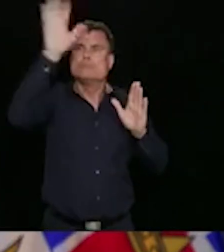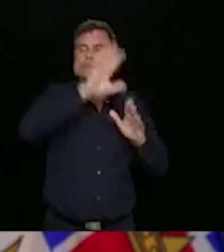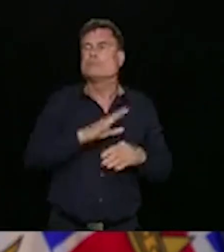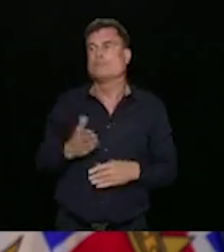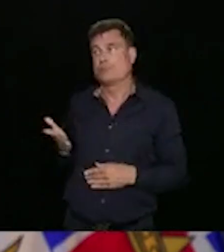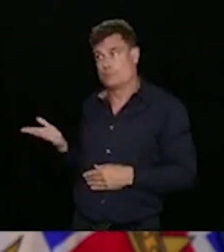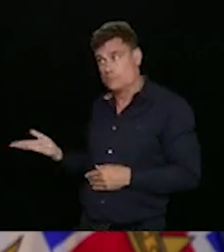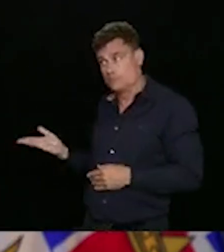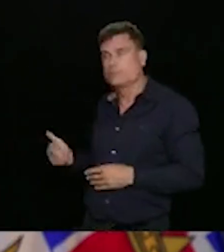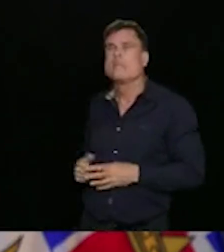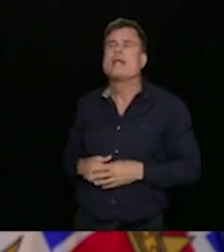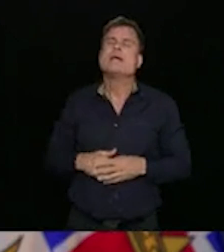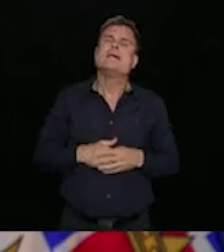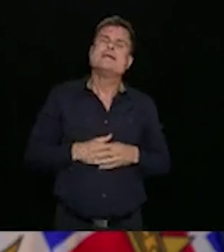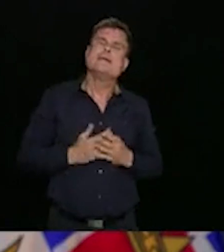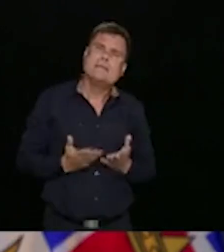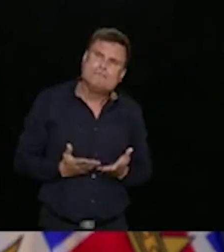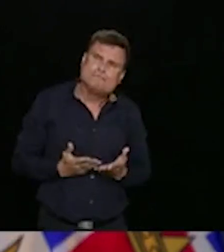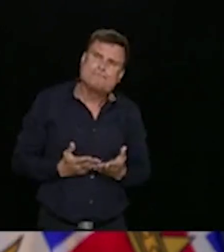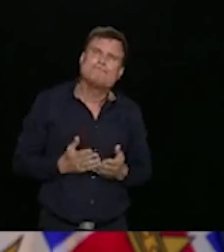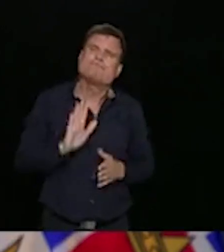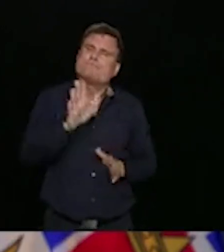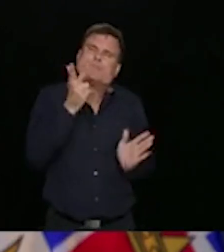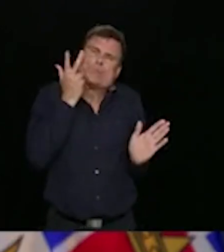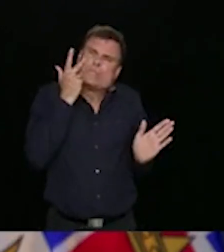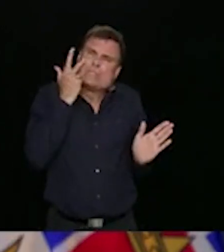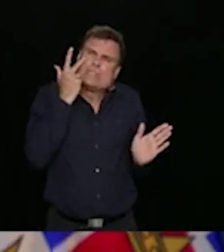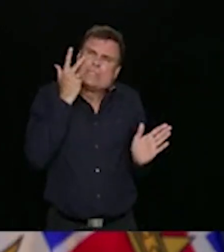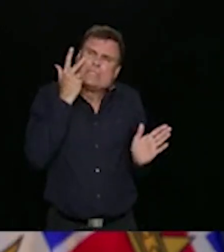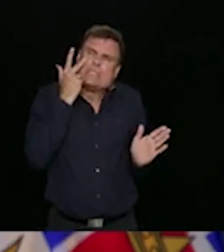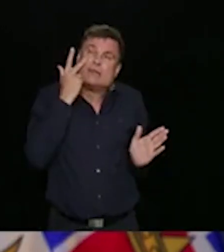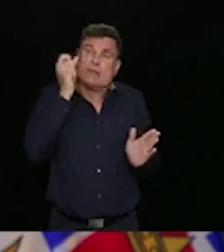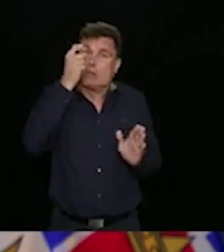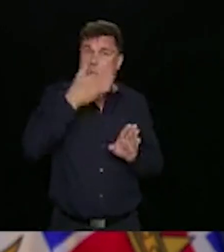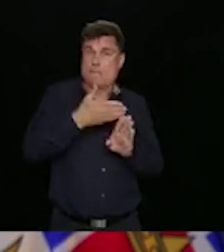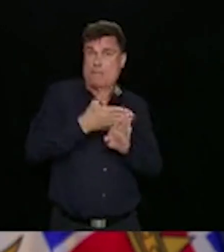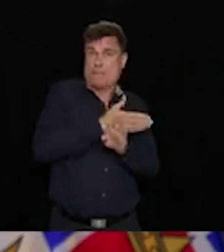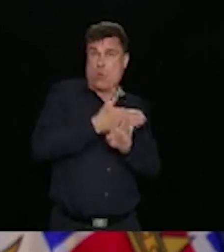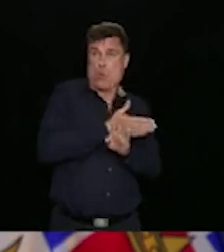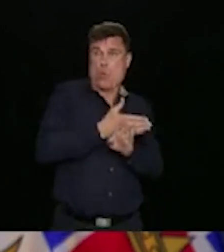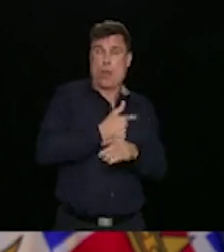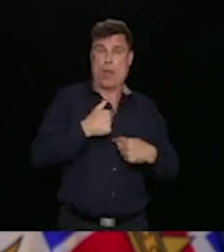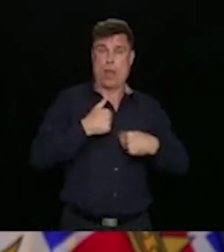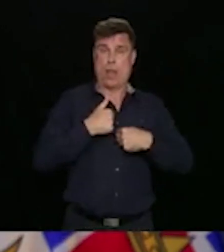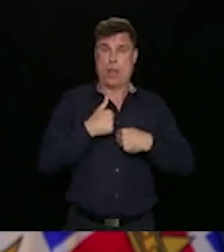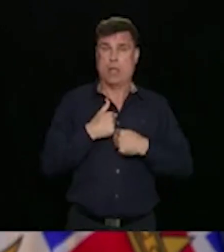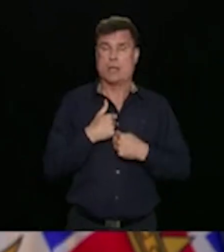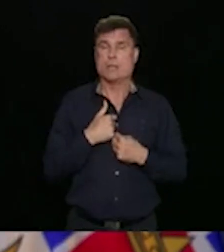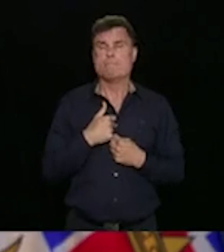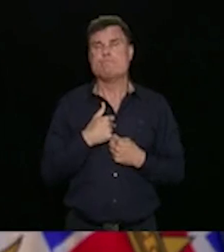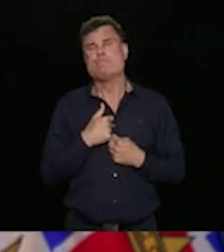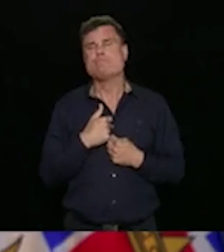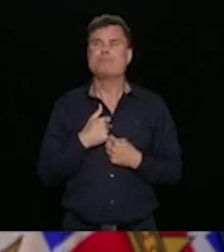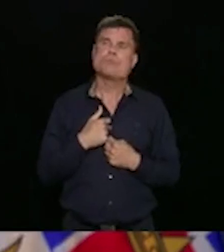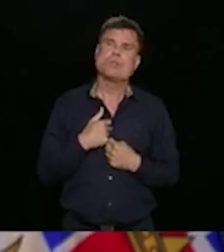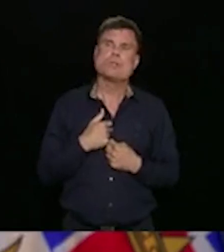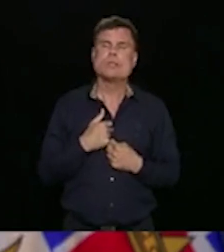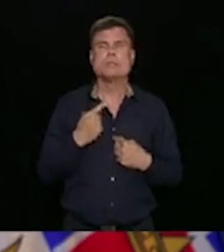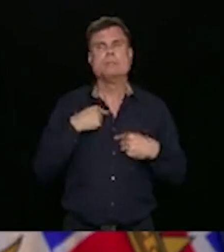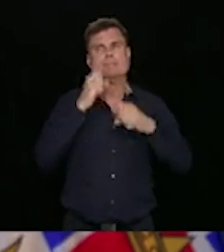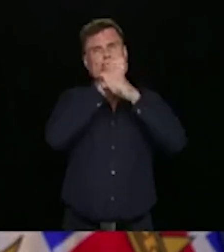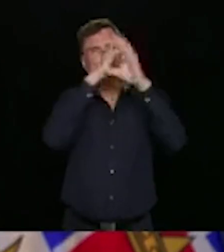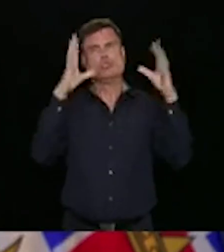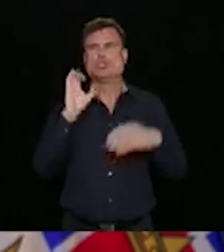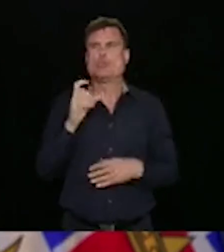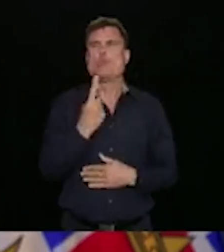with my public health colleagues around the province, it really became clear that this was not just a local issue and that the issues of